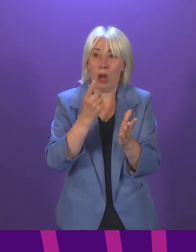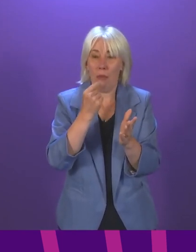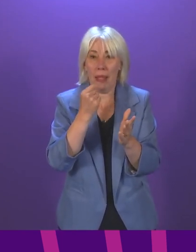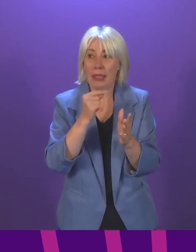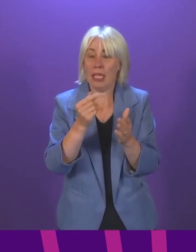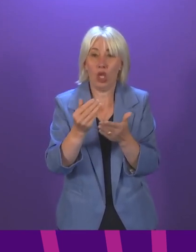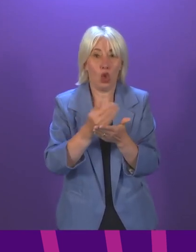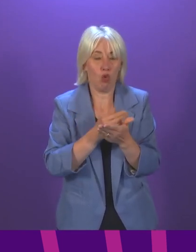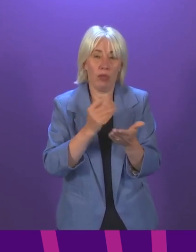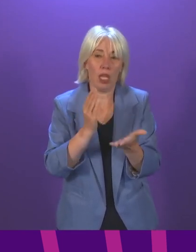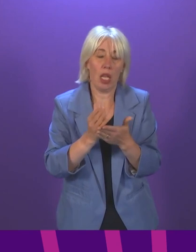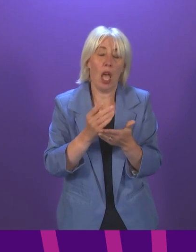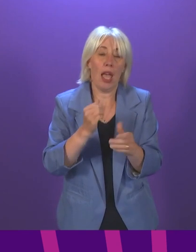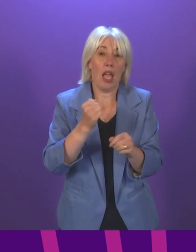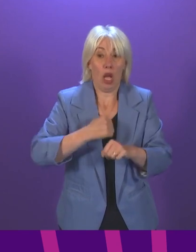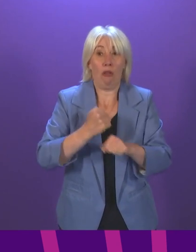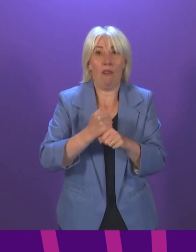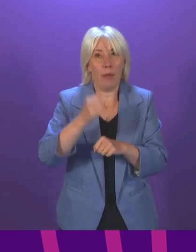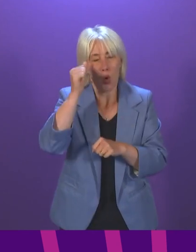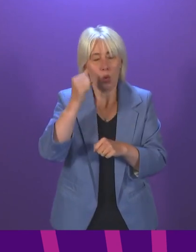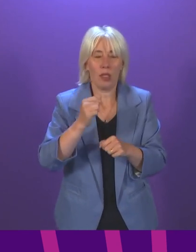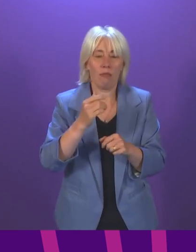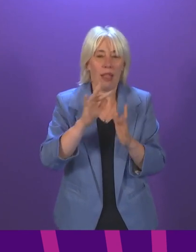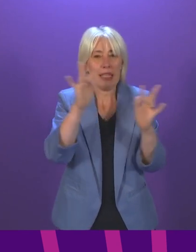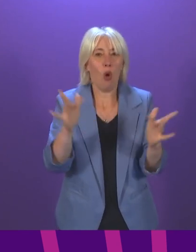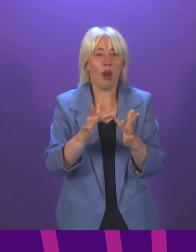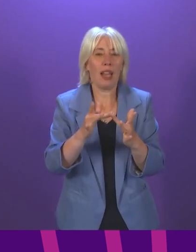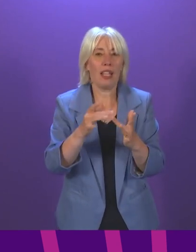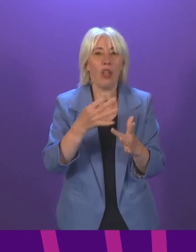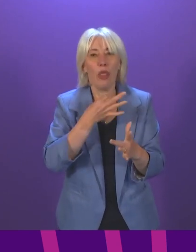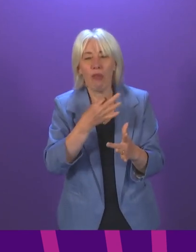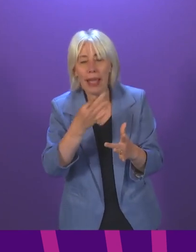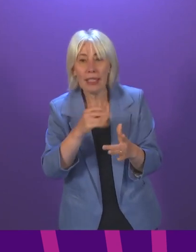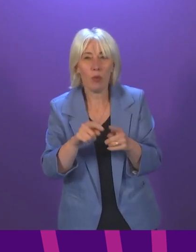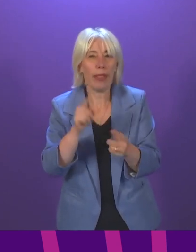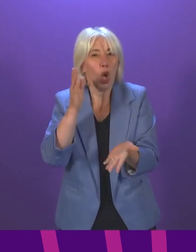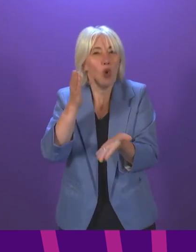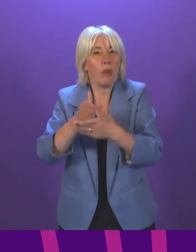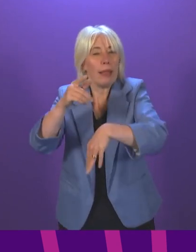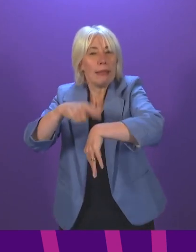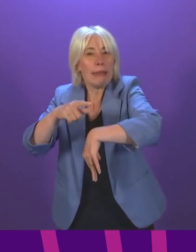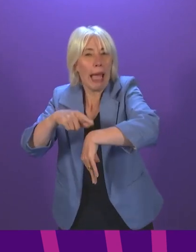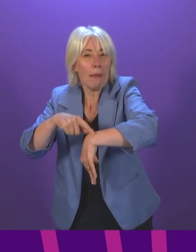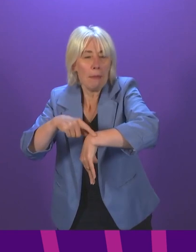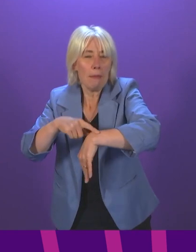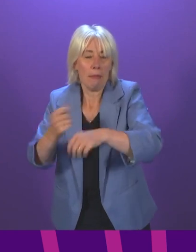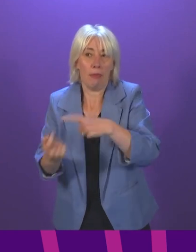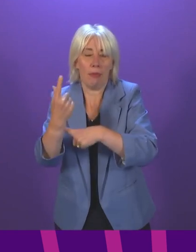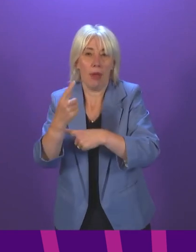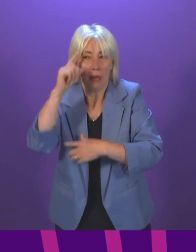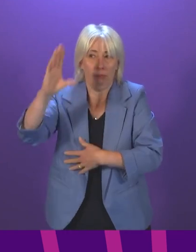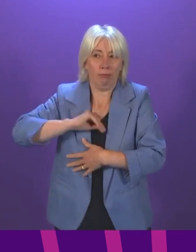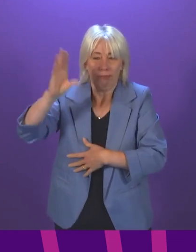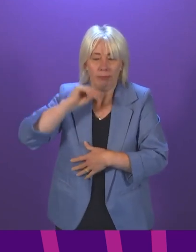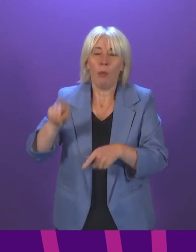The Government shares cyber threat intelligence, including those during real-time incidents, as part of its early warning process. It provides